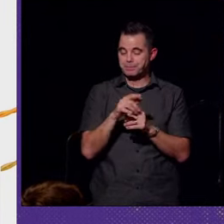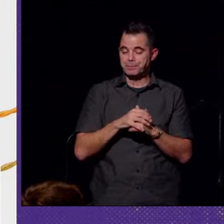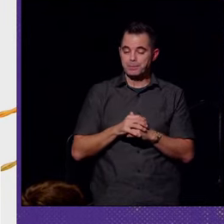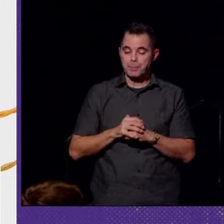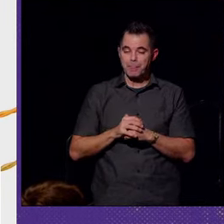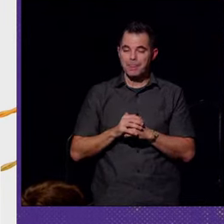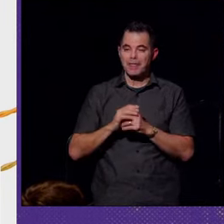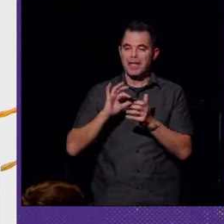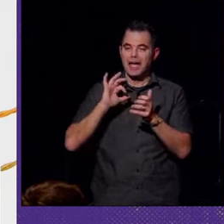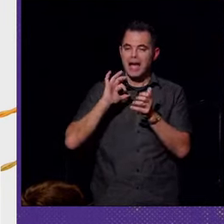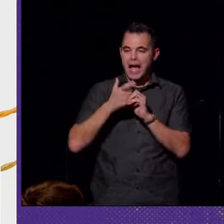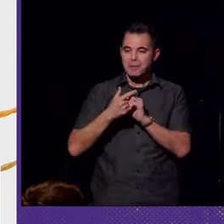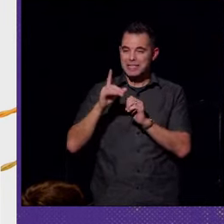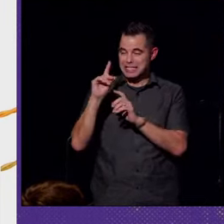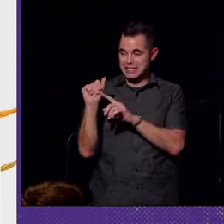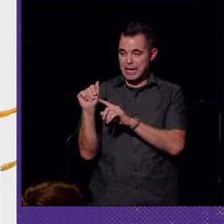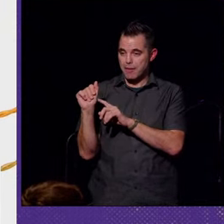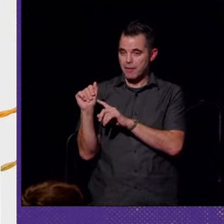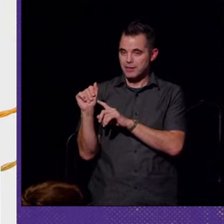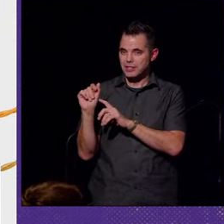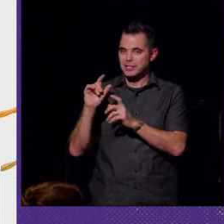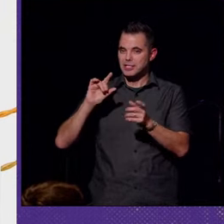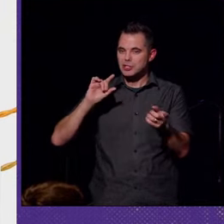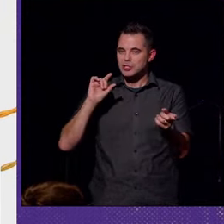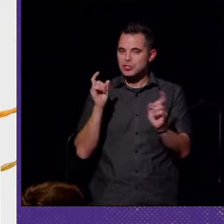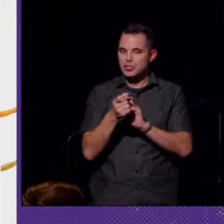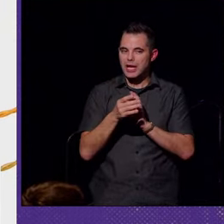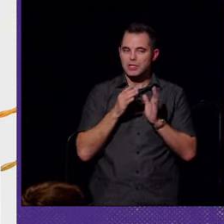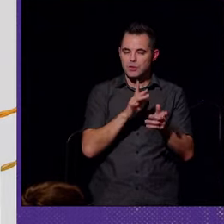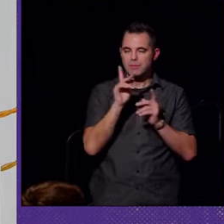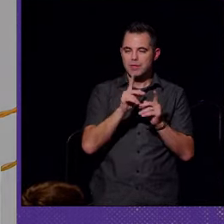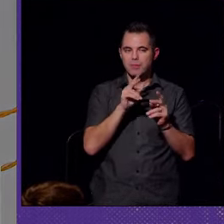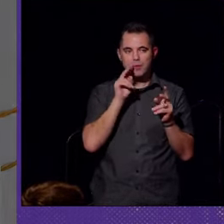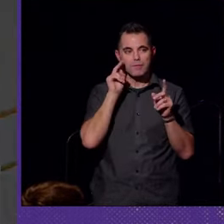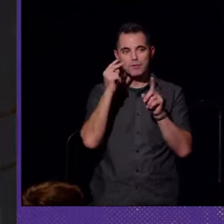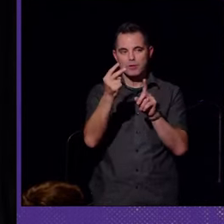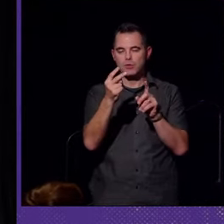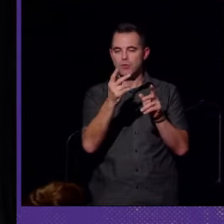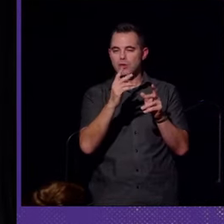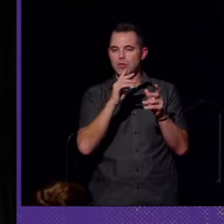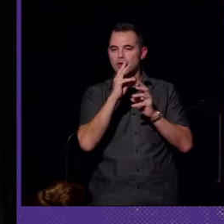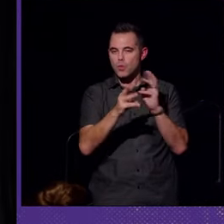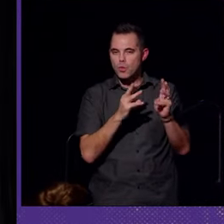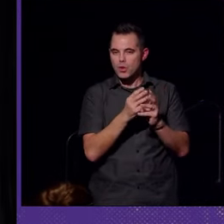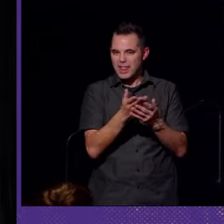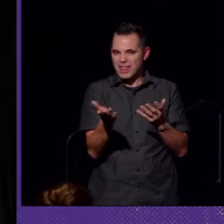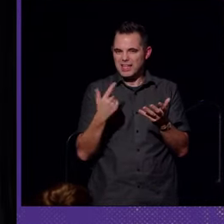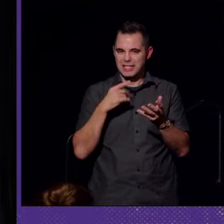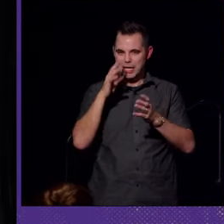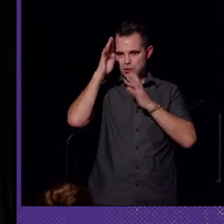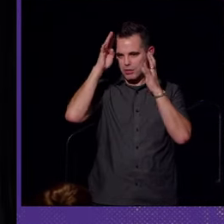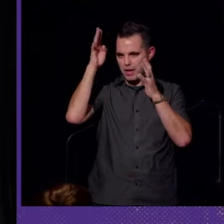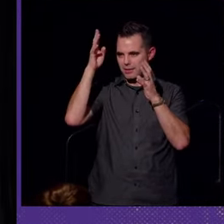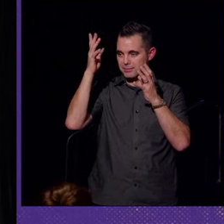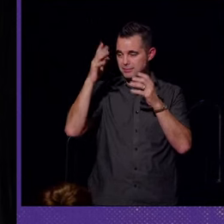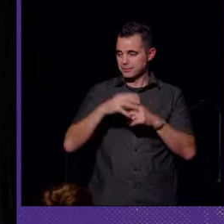How does being disabled change the way people view the world and the things they create?